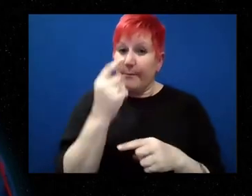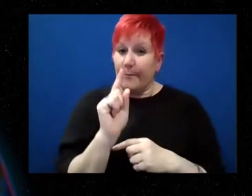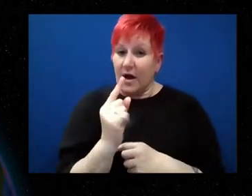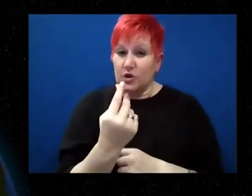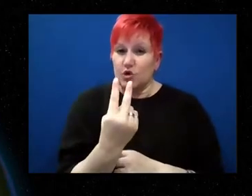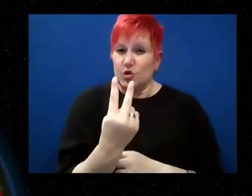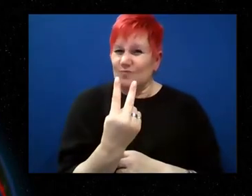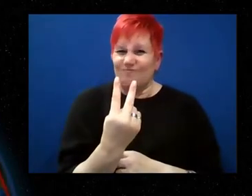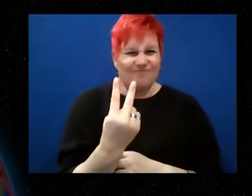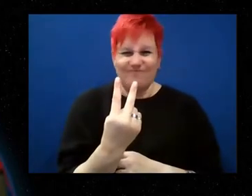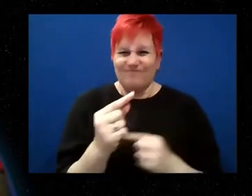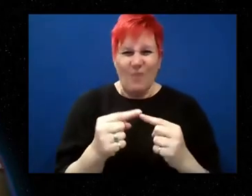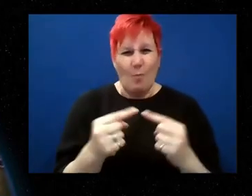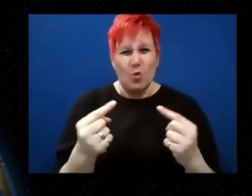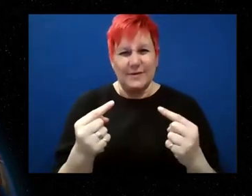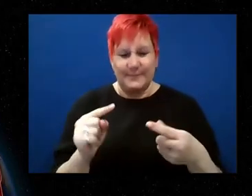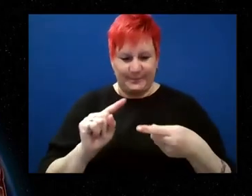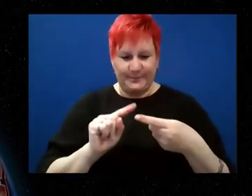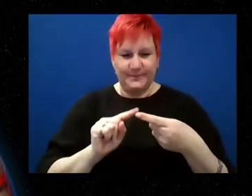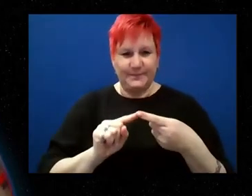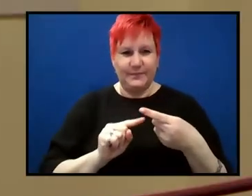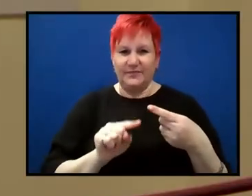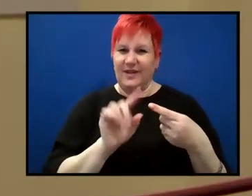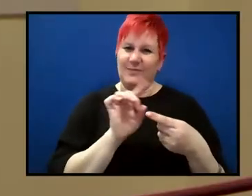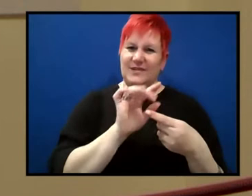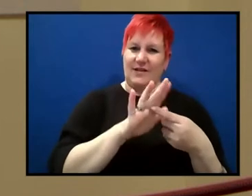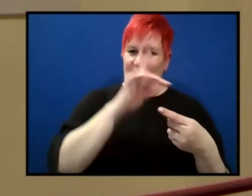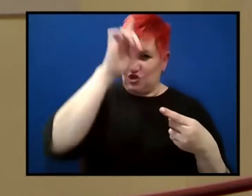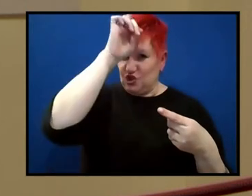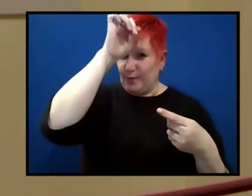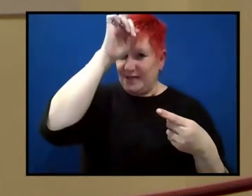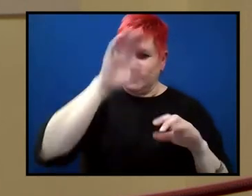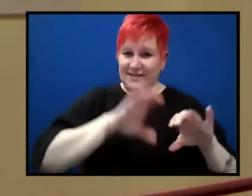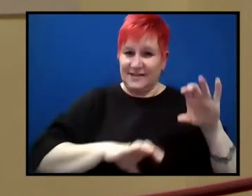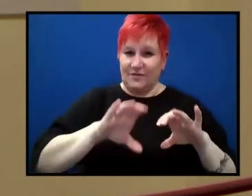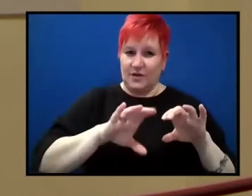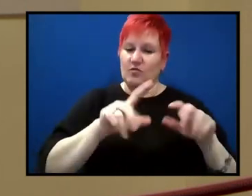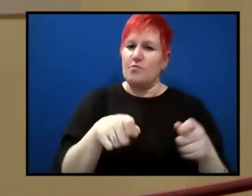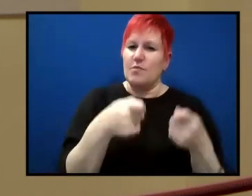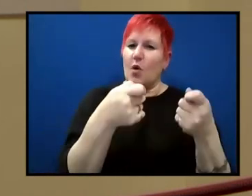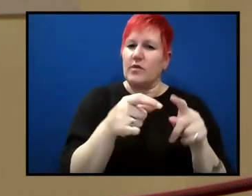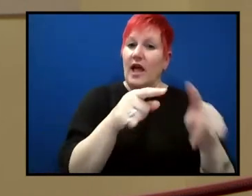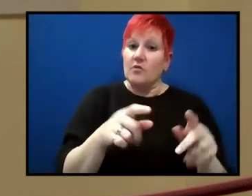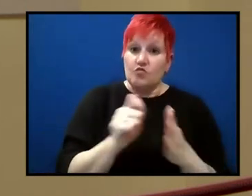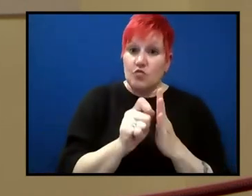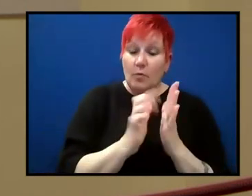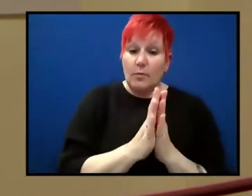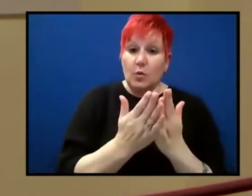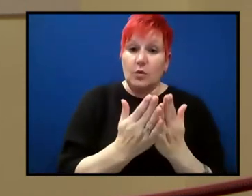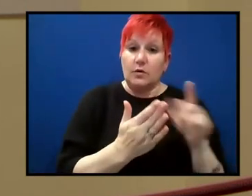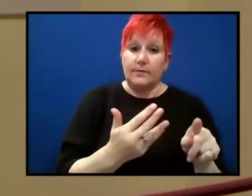against him. One is that he was a German scientist and he proposed this. He wrote his book in